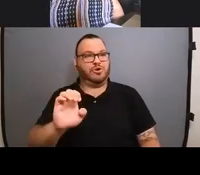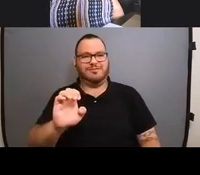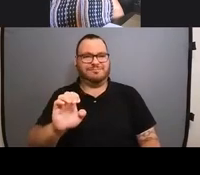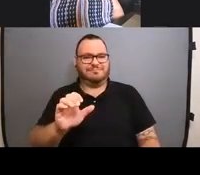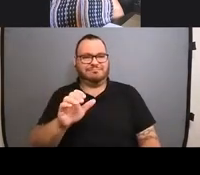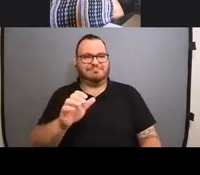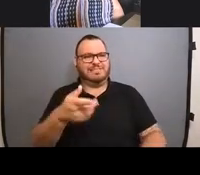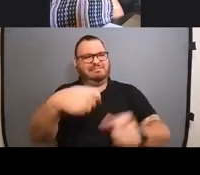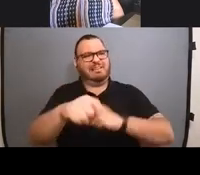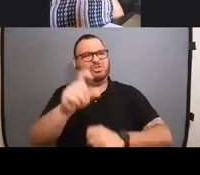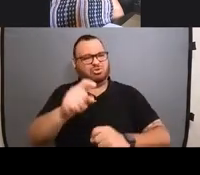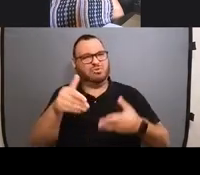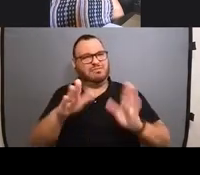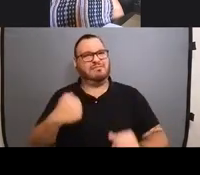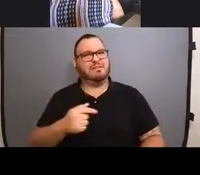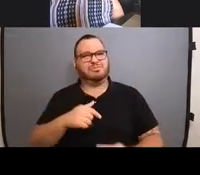selves.